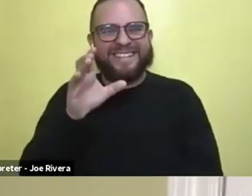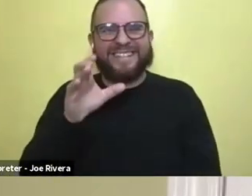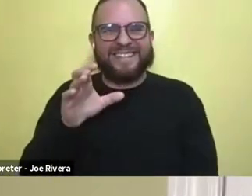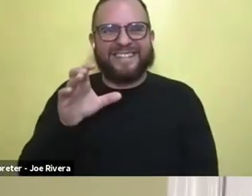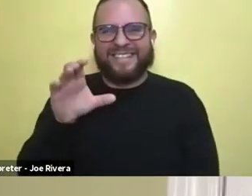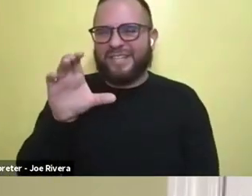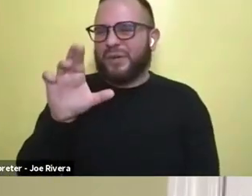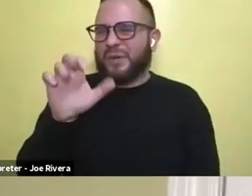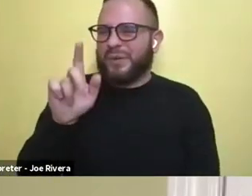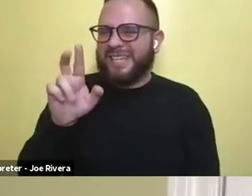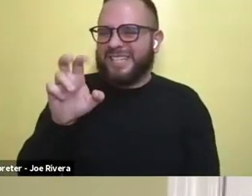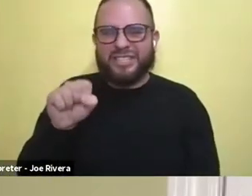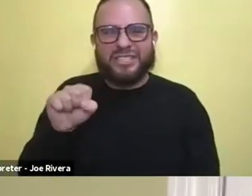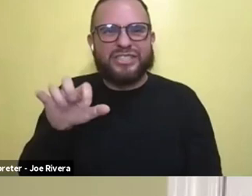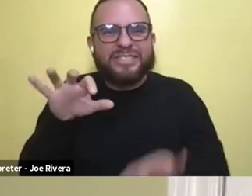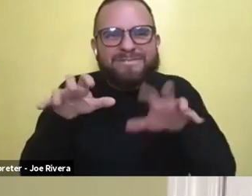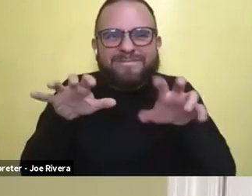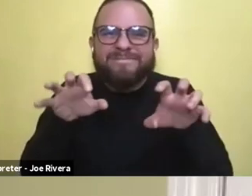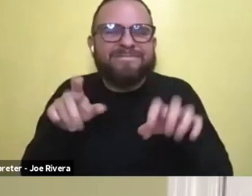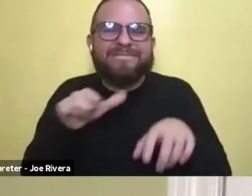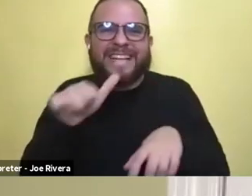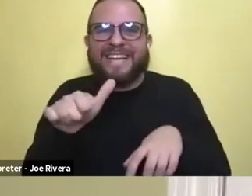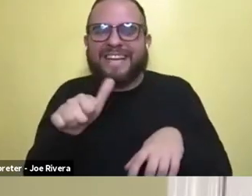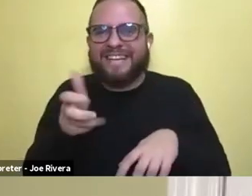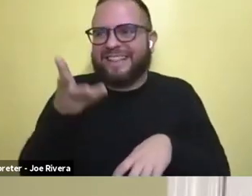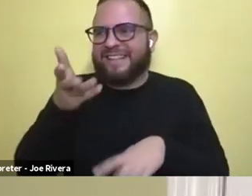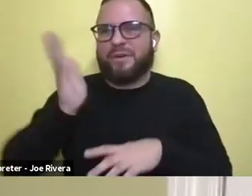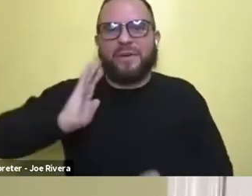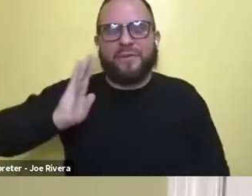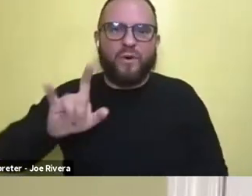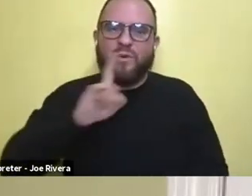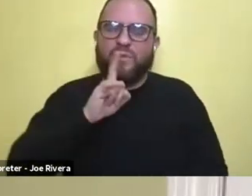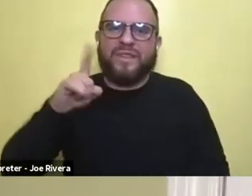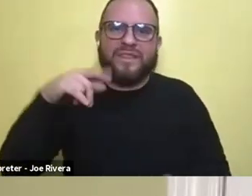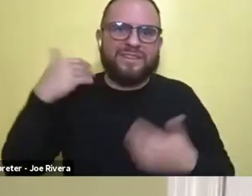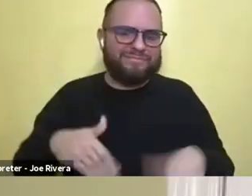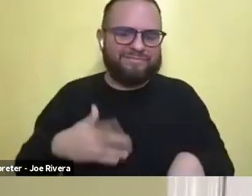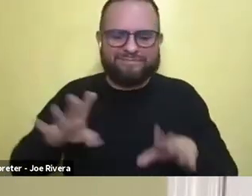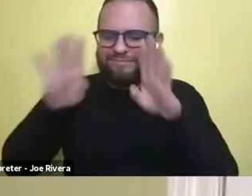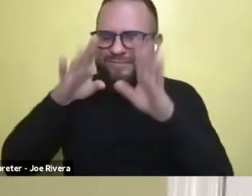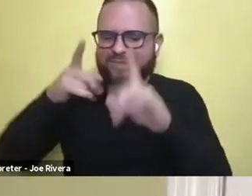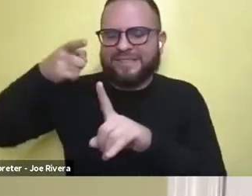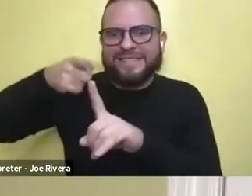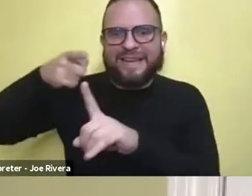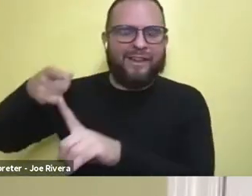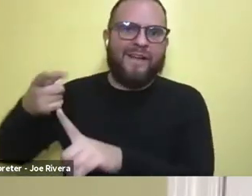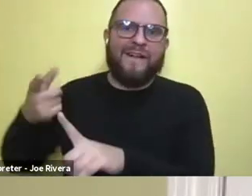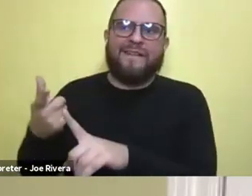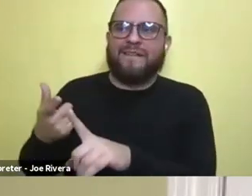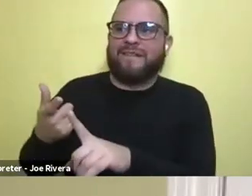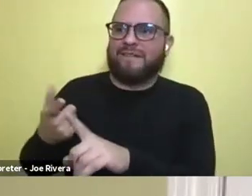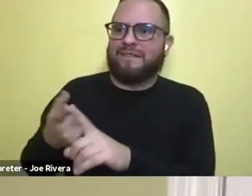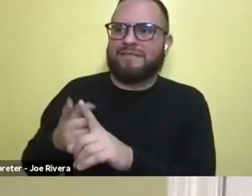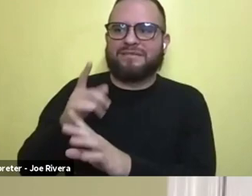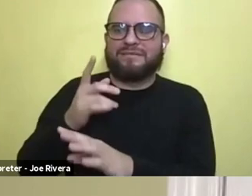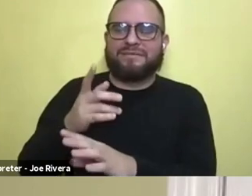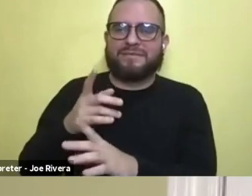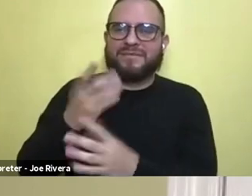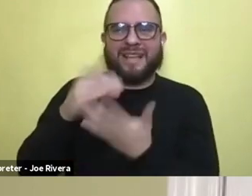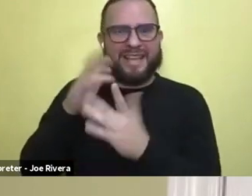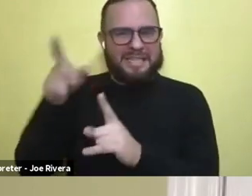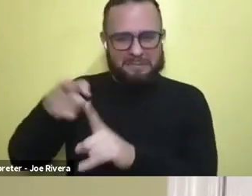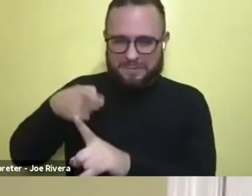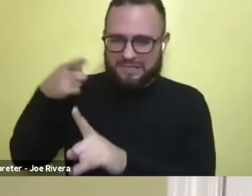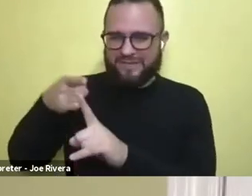I mean, the creativity and, um, the attention to detail throughout the series, specifically, um, in the CGI is, is